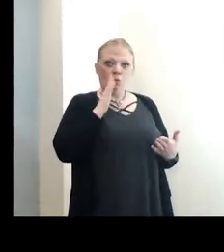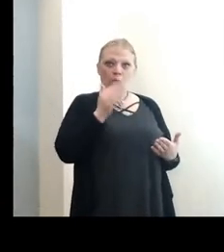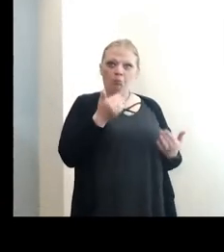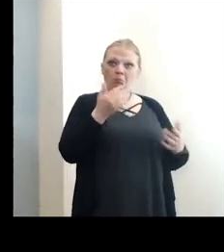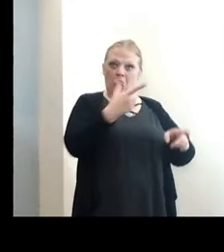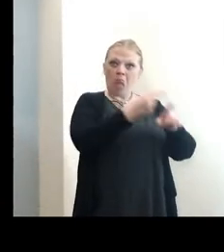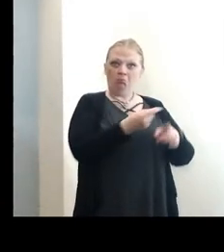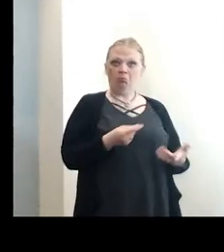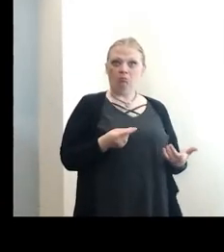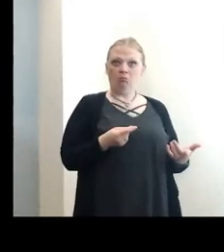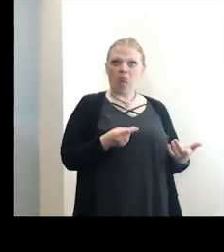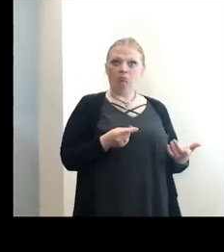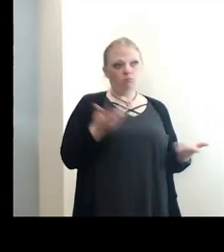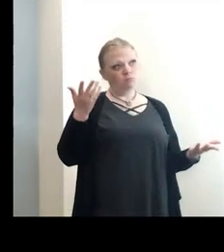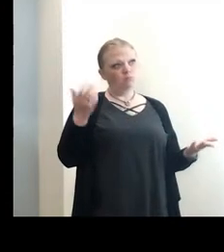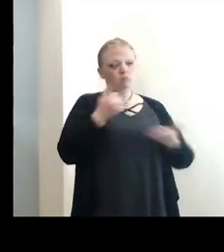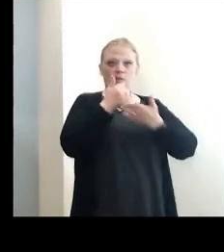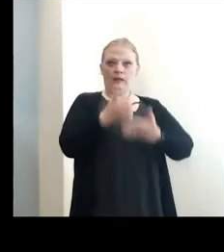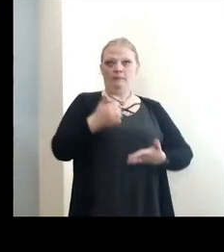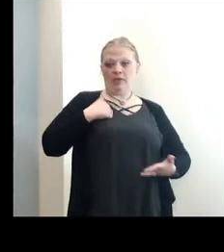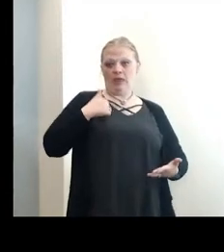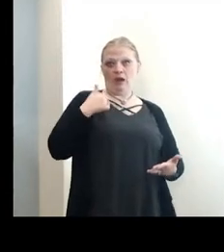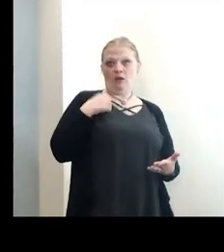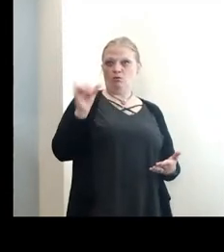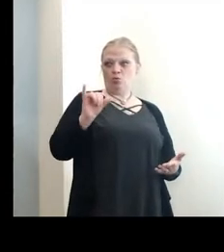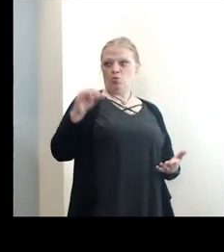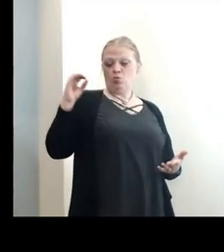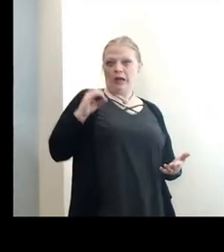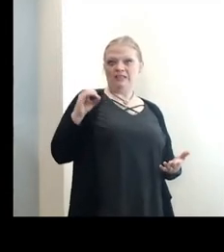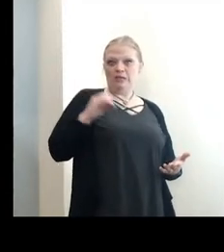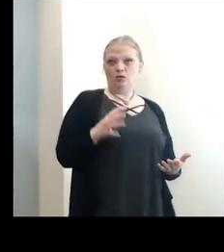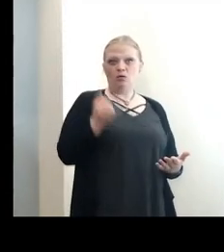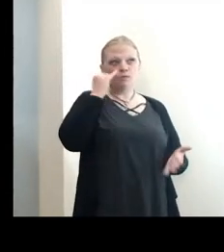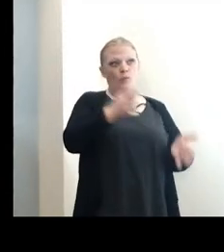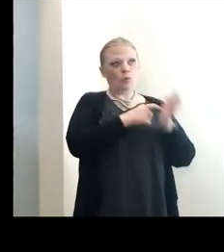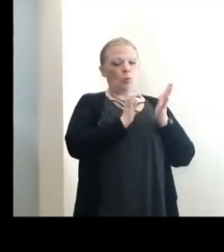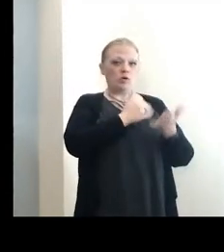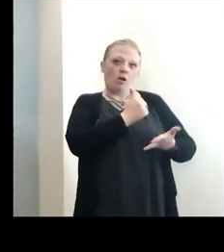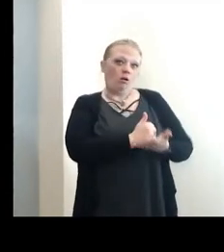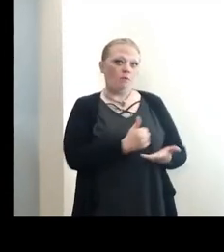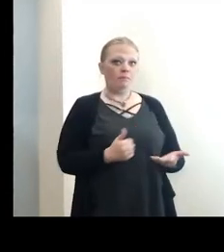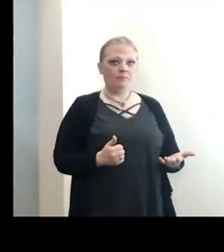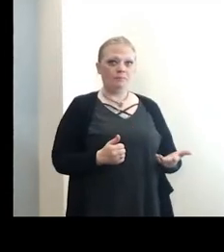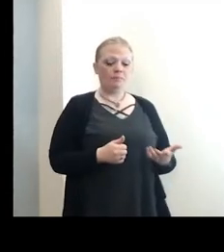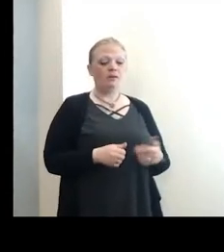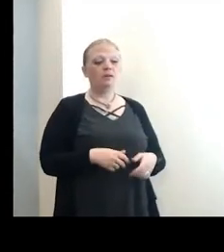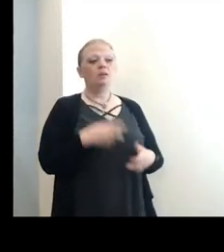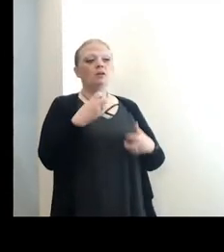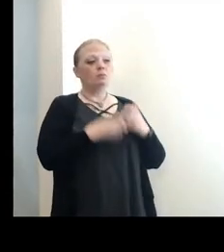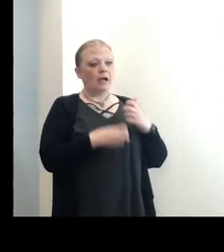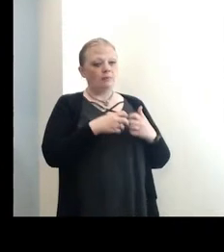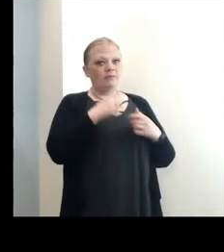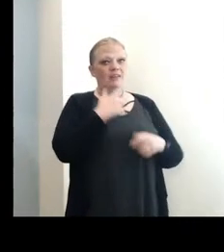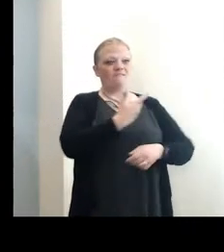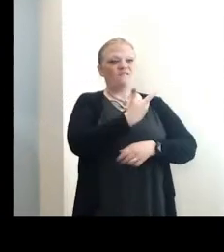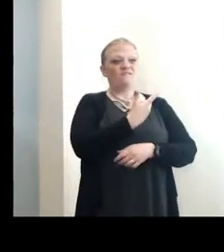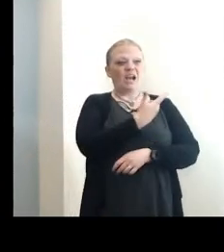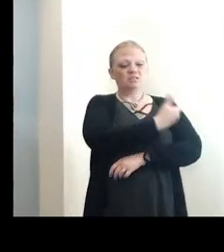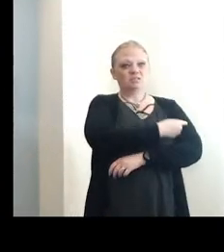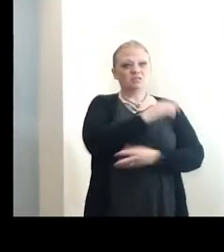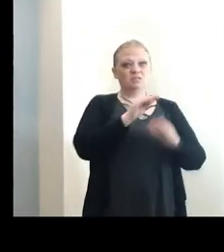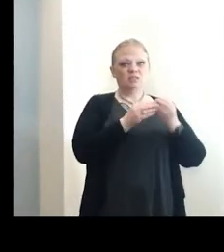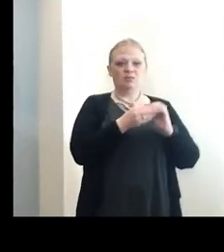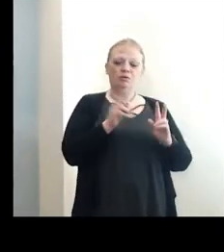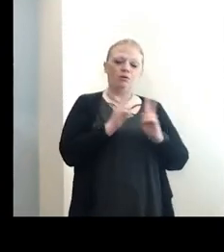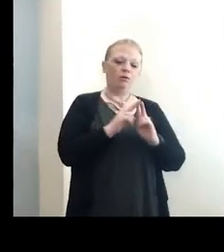We want to get Canada and Southern Ontario vaccinated if it requires our help. The problem is, is the vaccination numbers are very